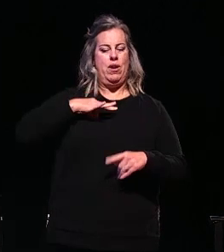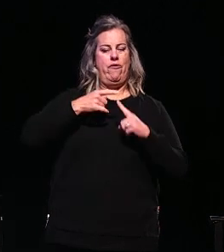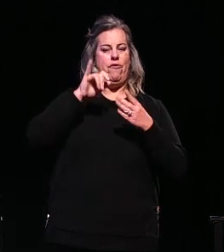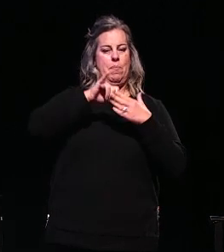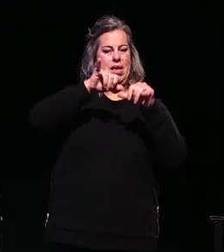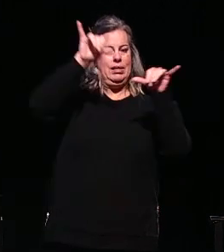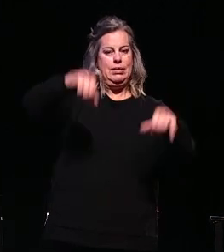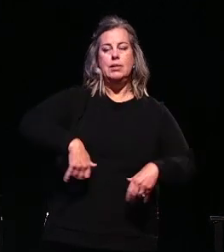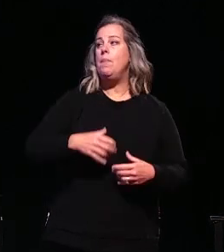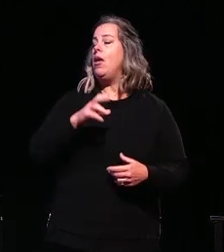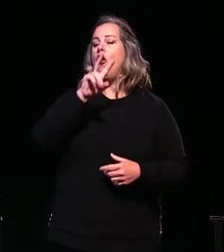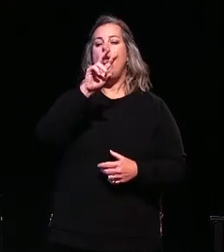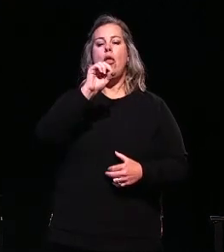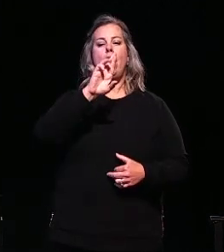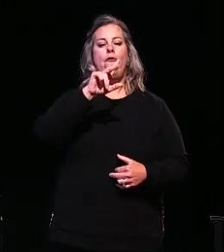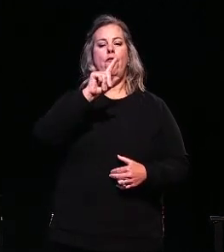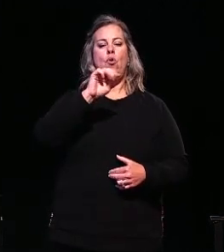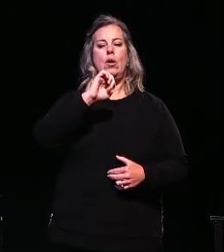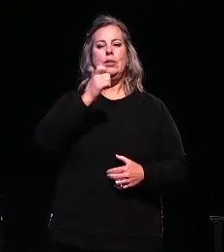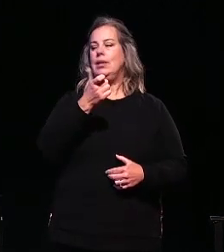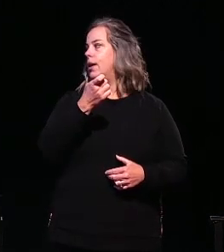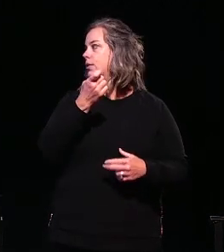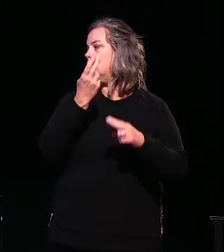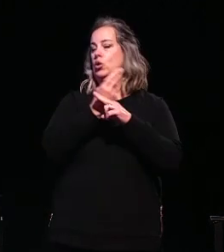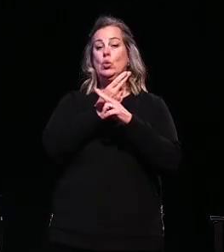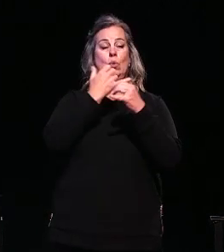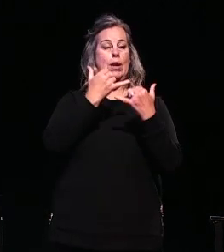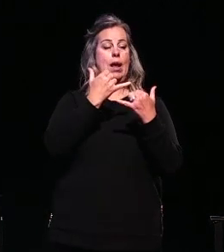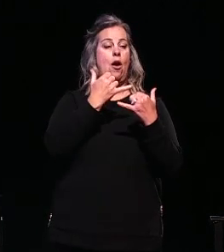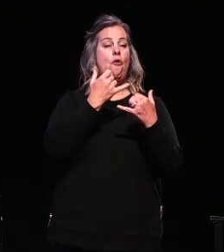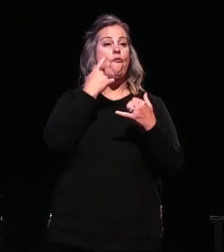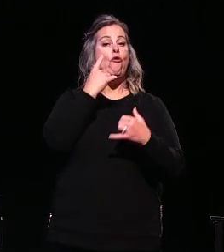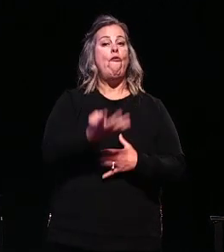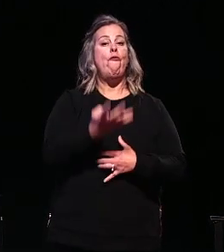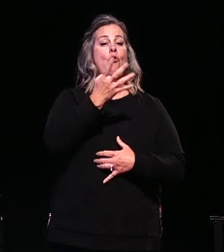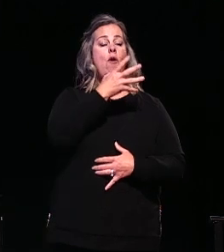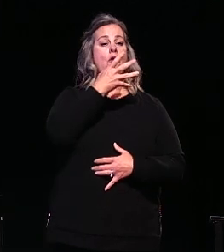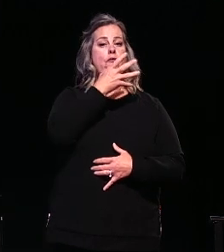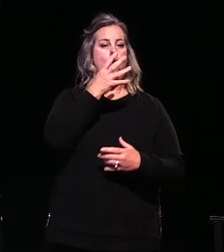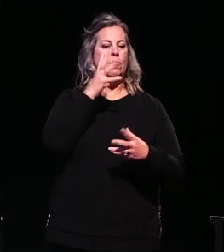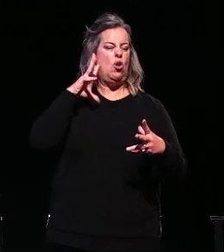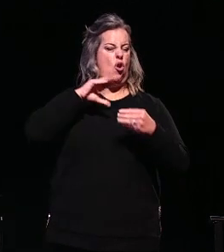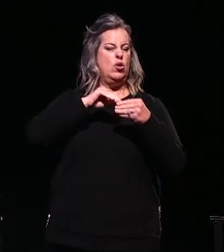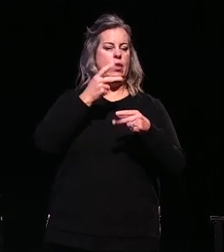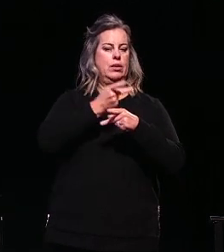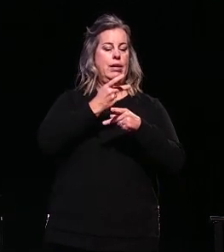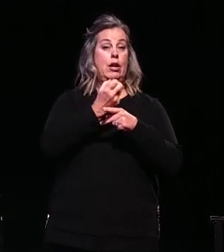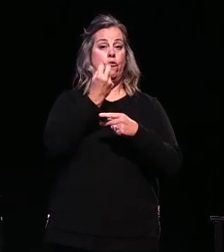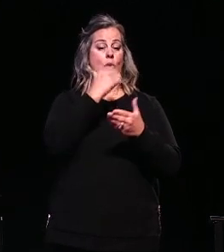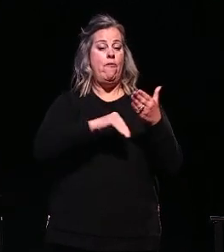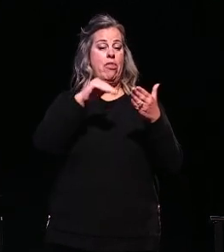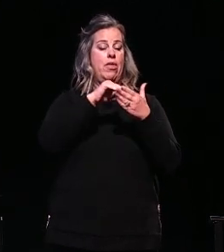system is currently in use on four farms with 12,000 total cows. These farms are in strategic locations for maximum visibility